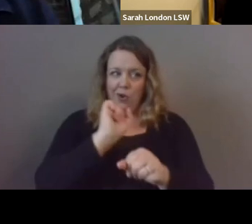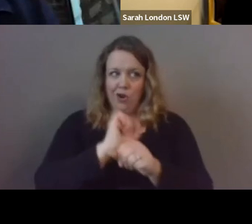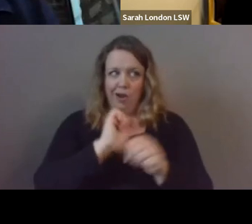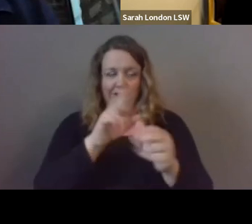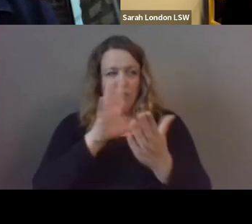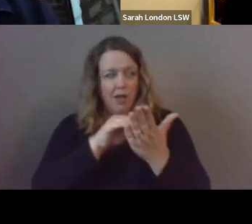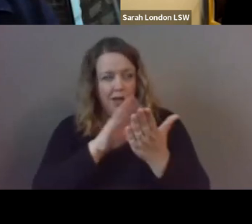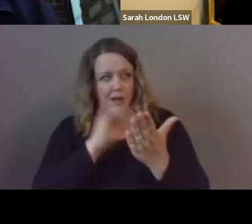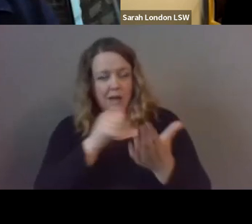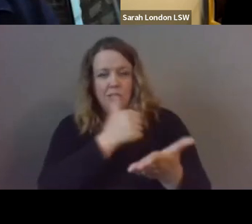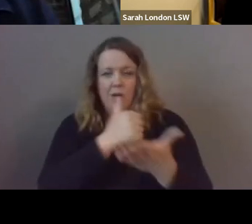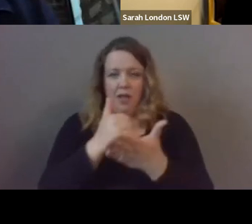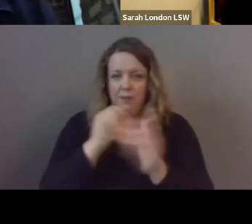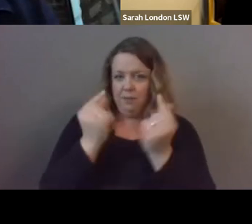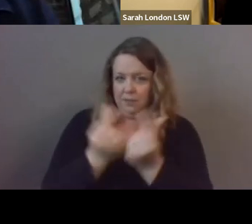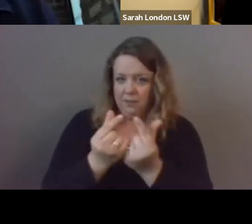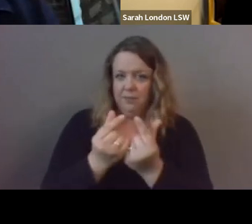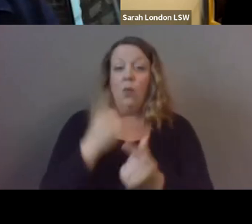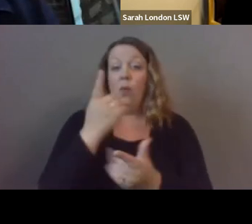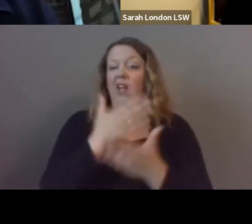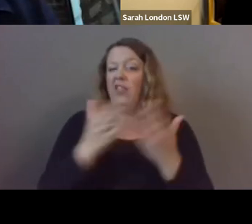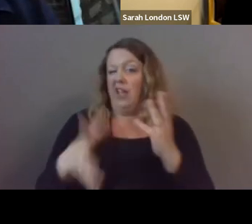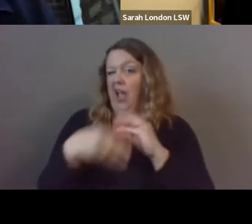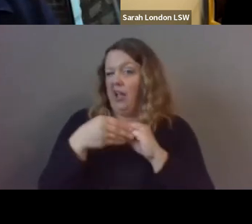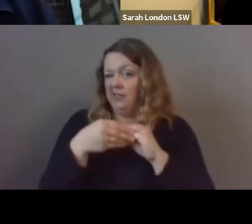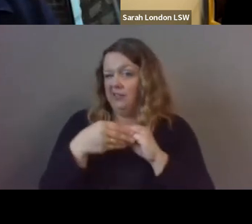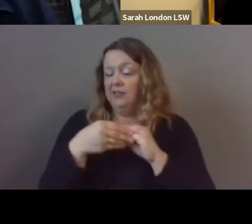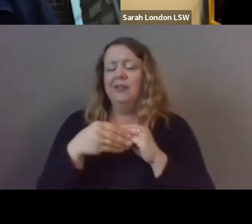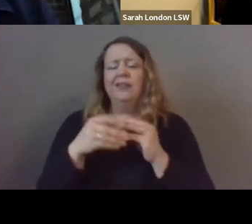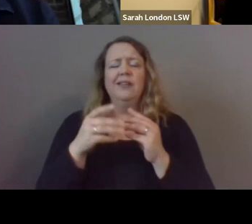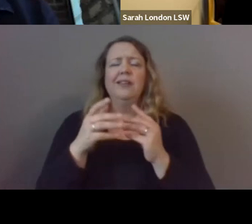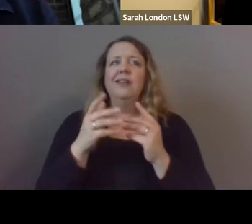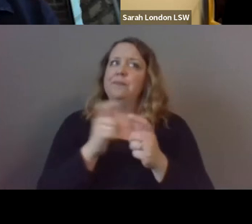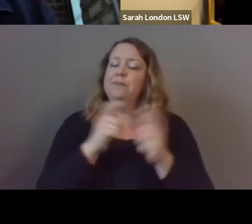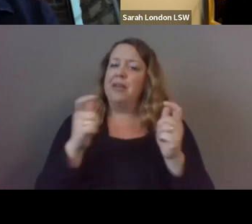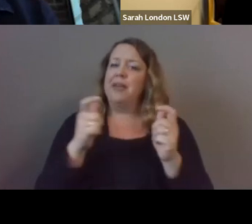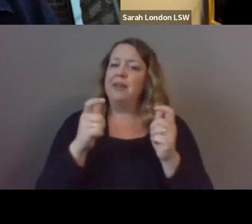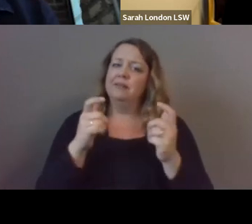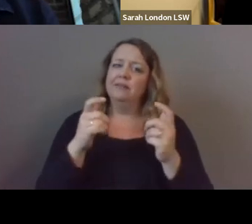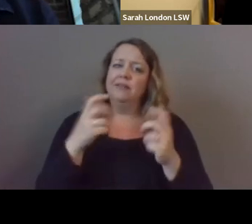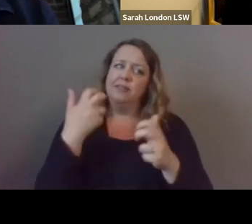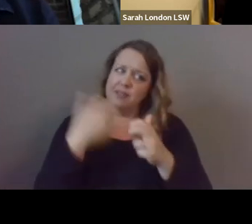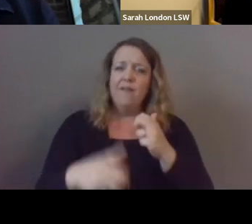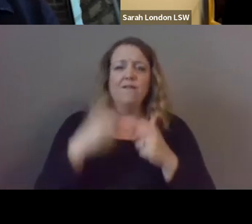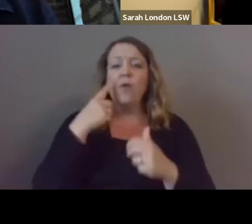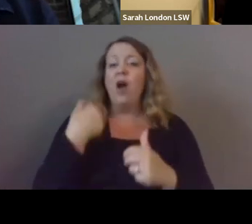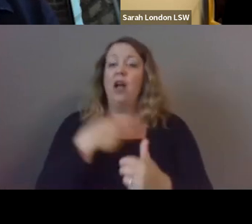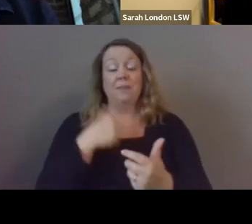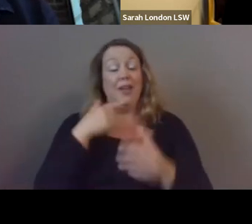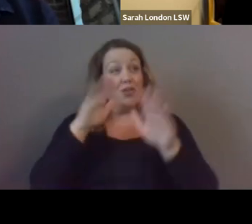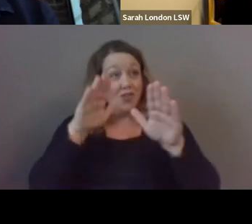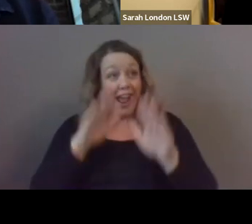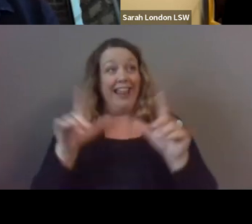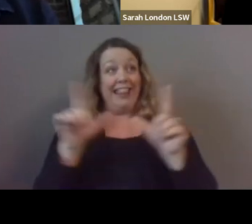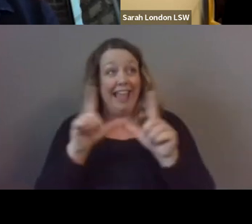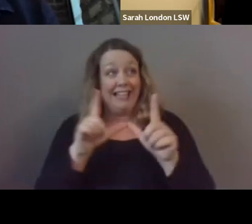the the one thing i will add is the big hurdle for us was it's great i want licensed counselors into our clubs how do